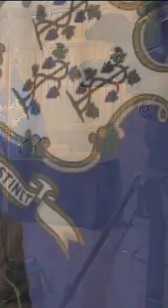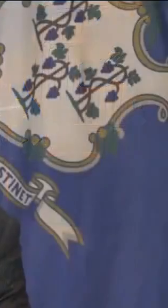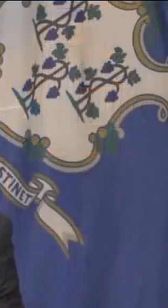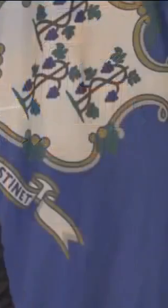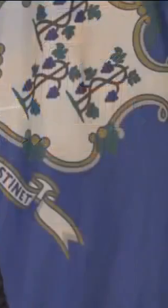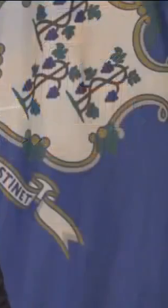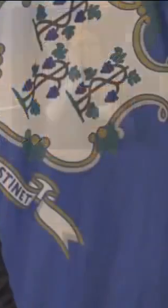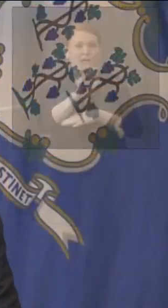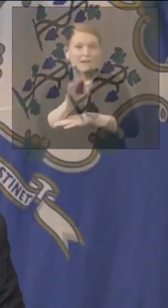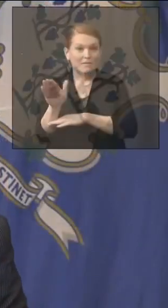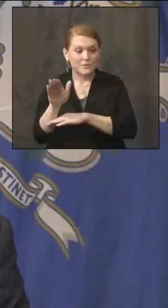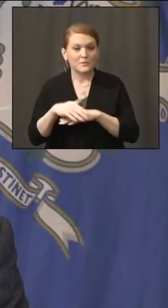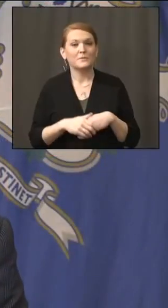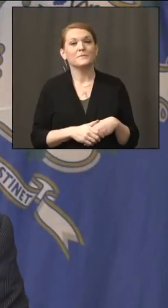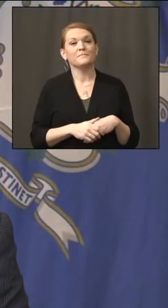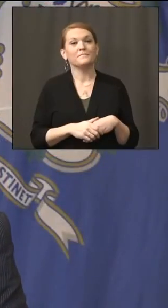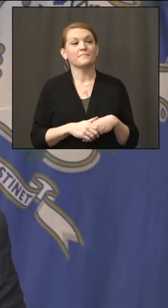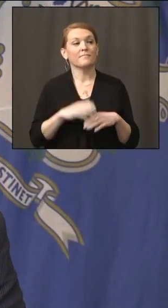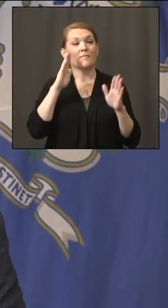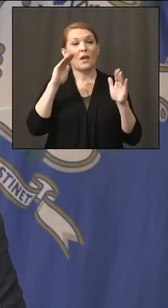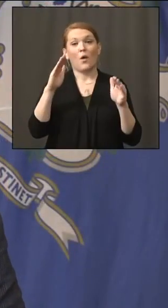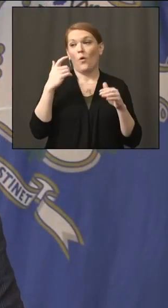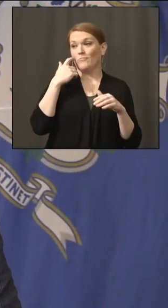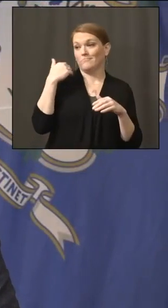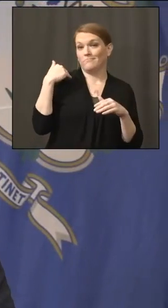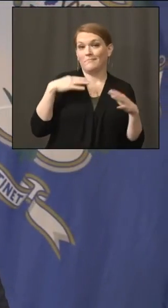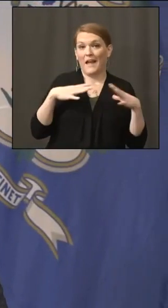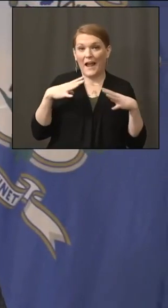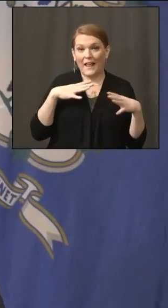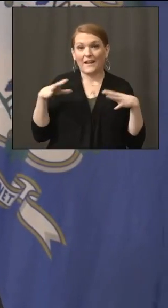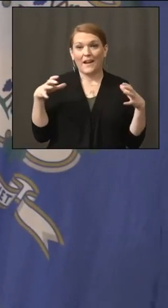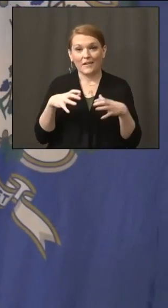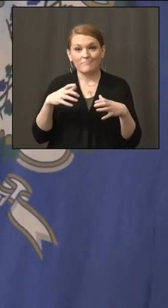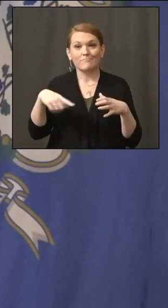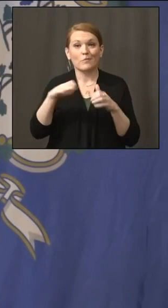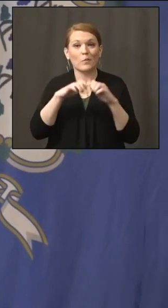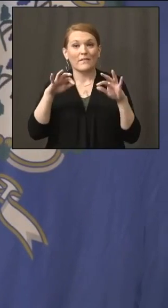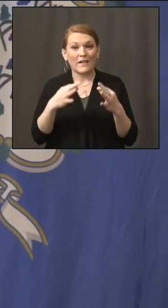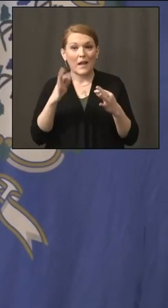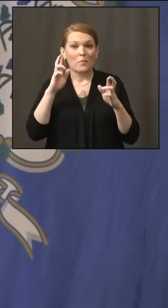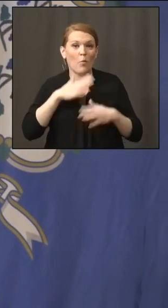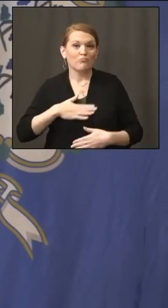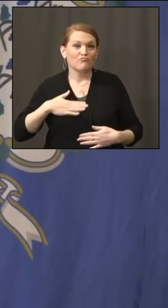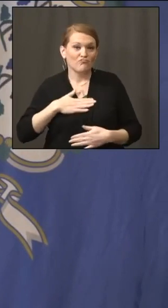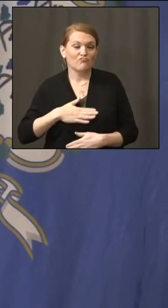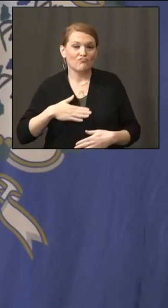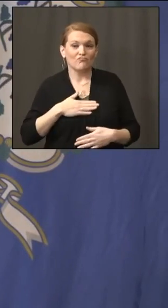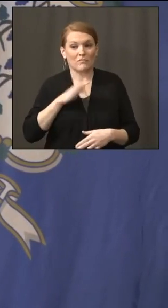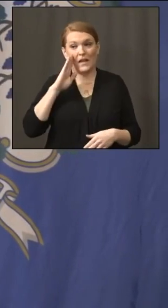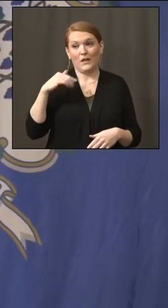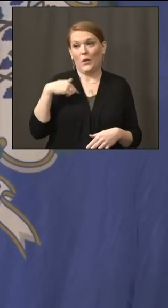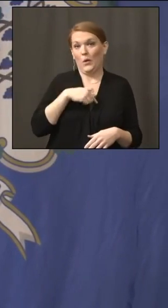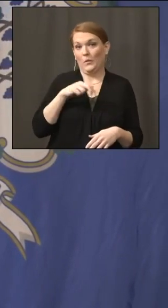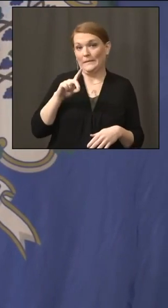Good afternoon, everybody. hope you had a good holiday with your family. We certainly did here with Paul and Josh